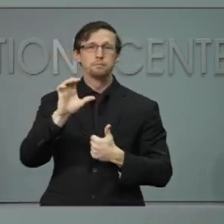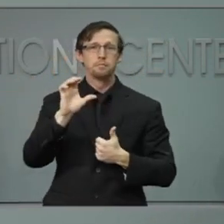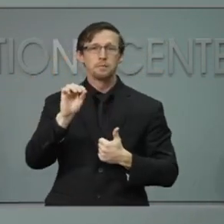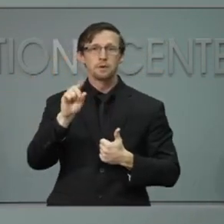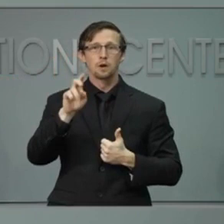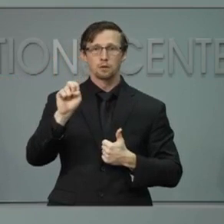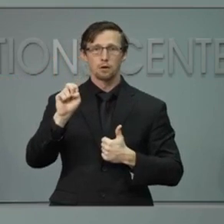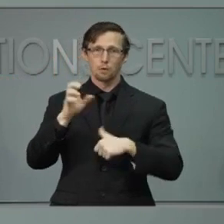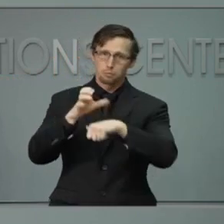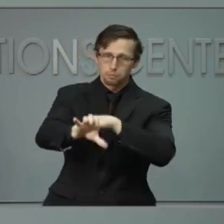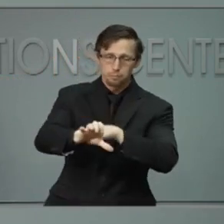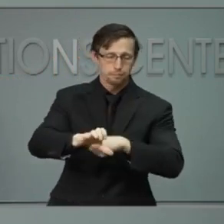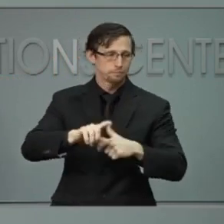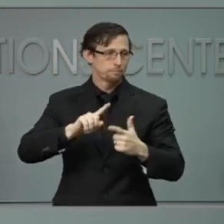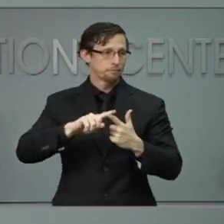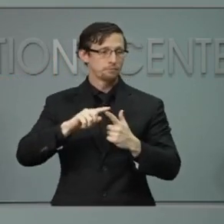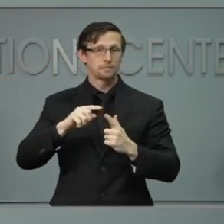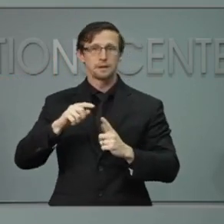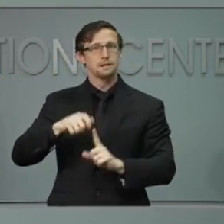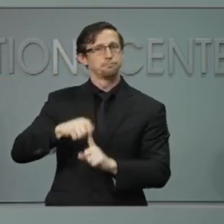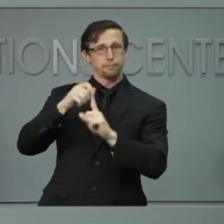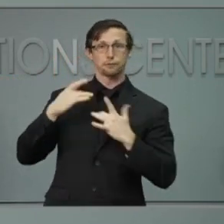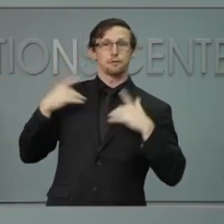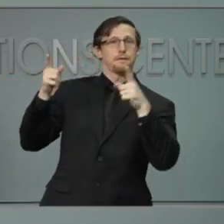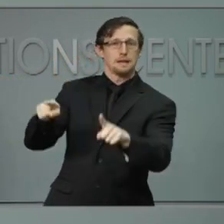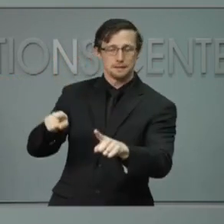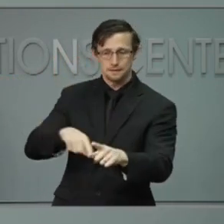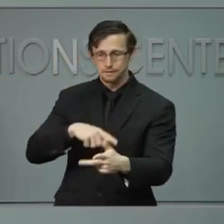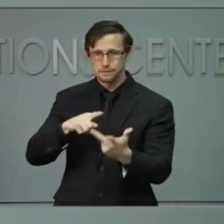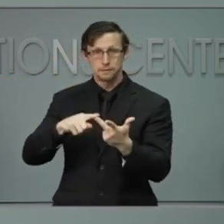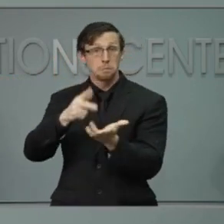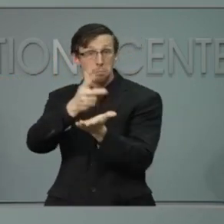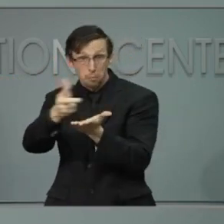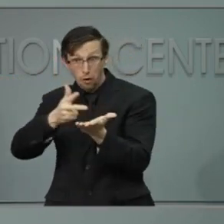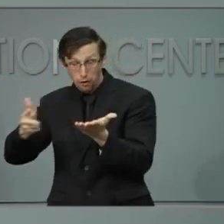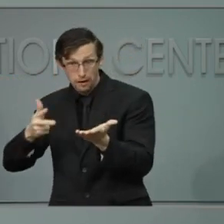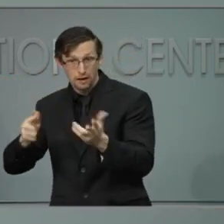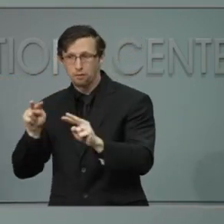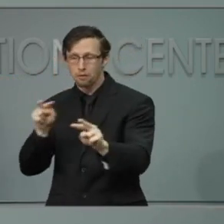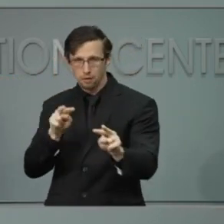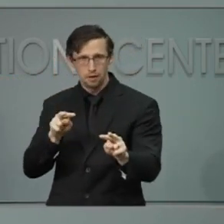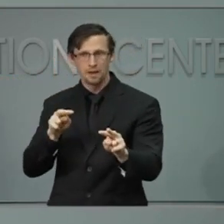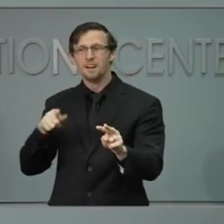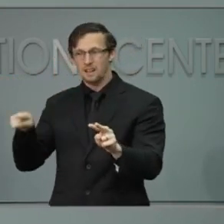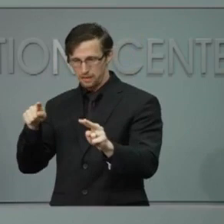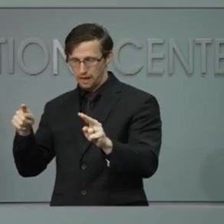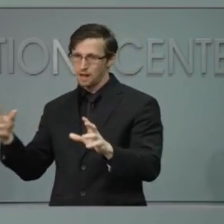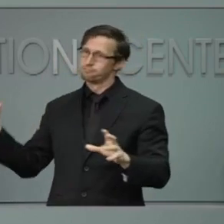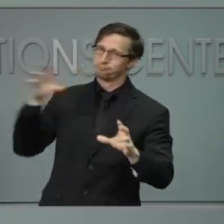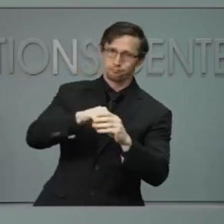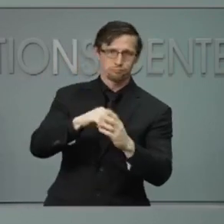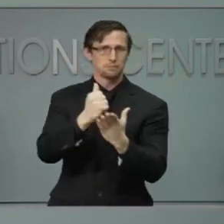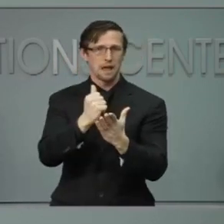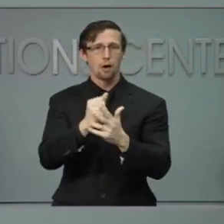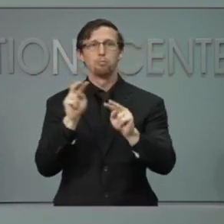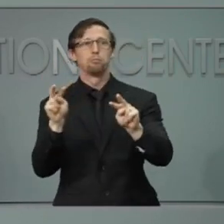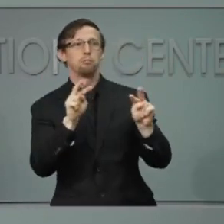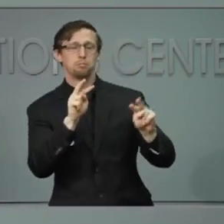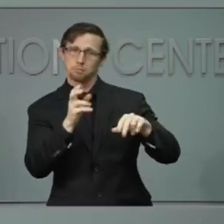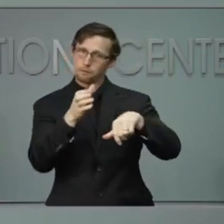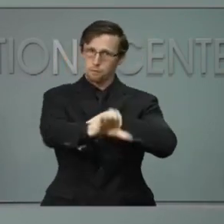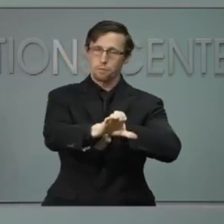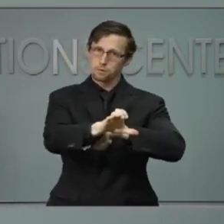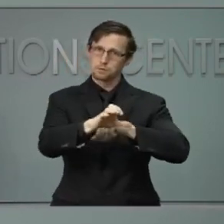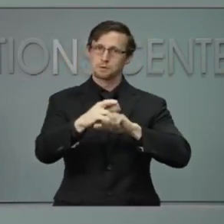special events, and parking enforcement, to enforce the existing regulations and restrictions. At